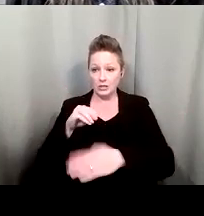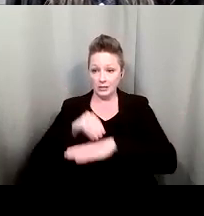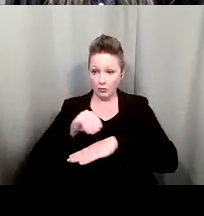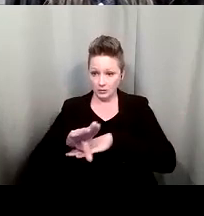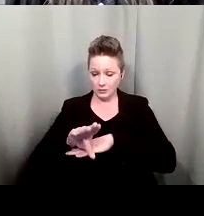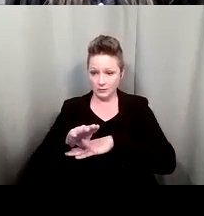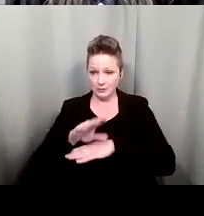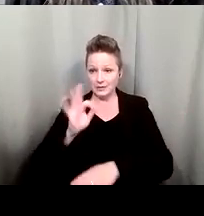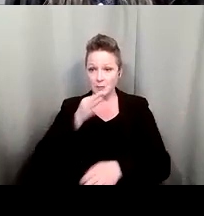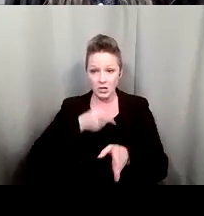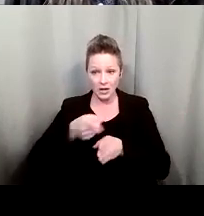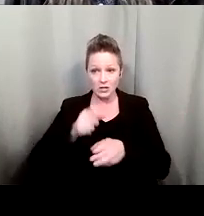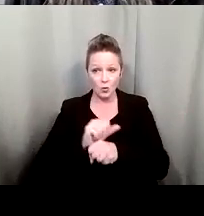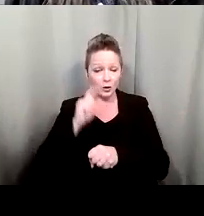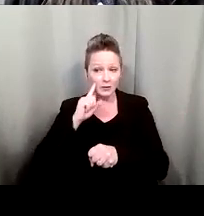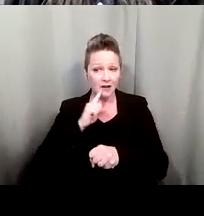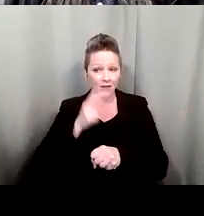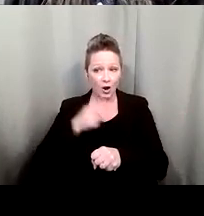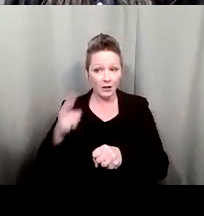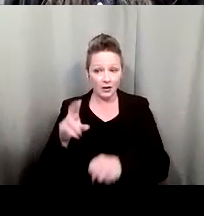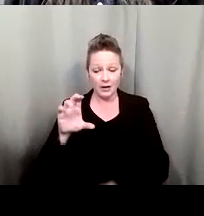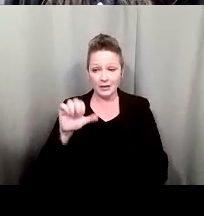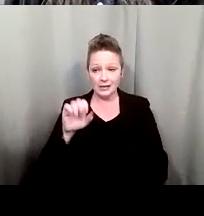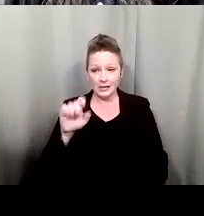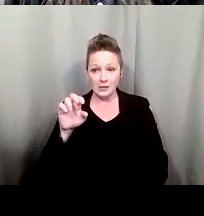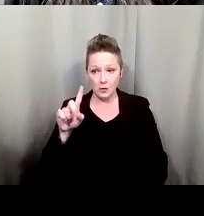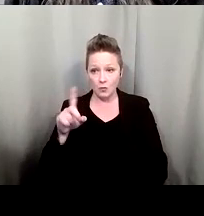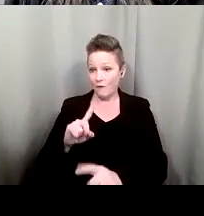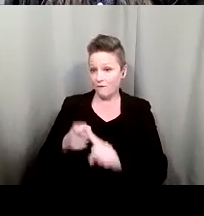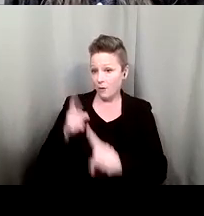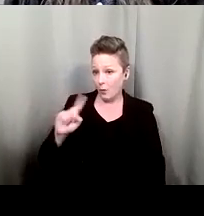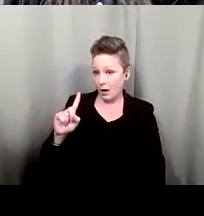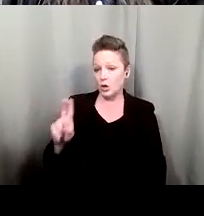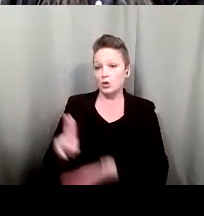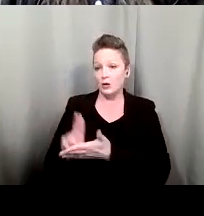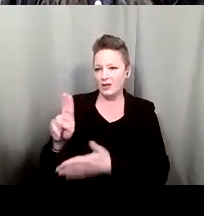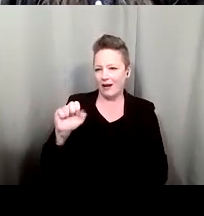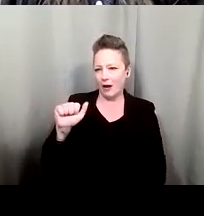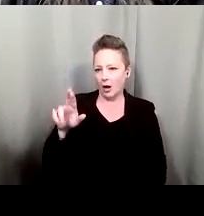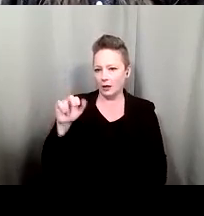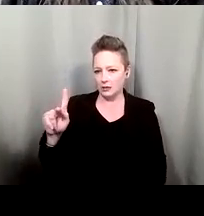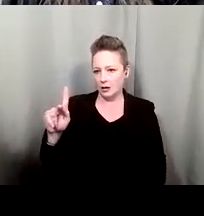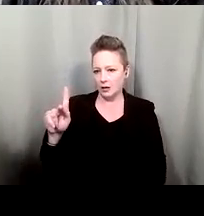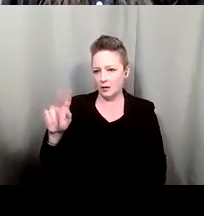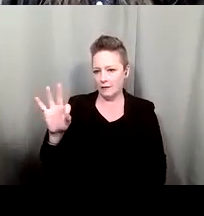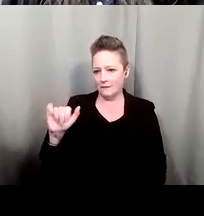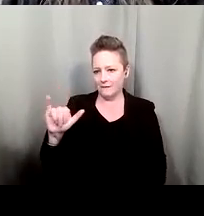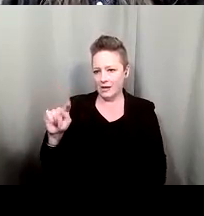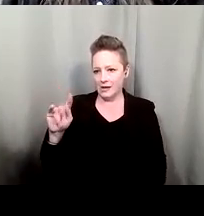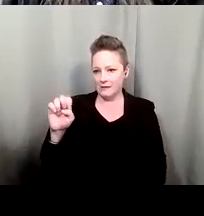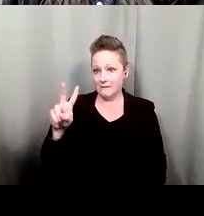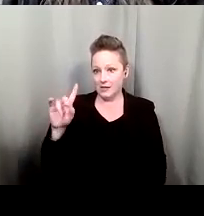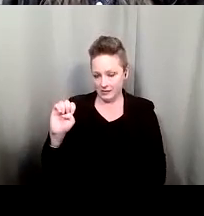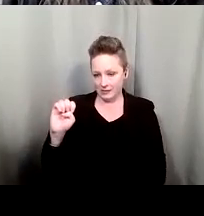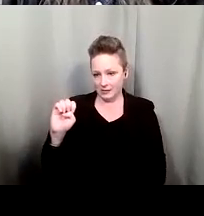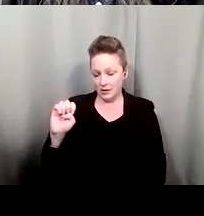Work with Deaf and Hard of Hearing Caseloads from the University of Arkansas at Fayetteville. Serving the Deaf, DeafBlind, and Hard of Hearing